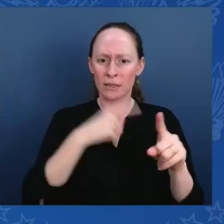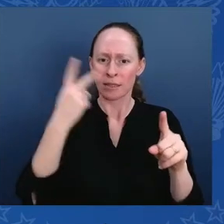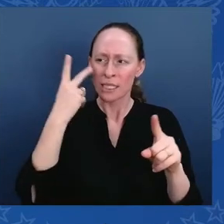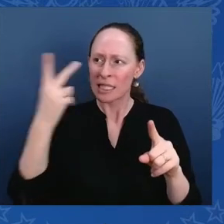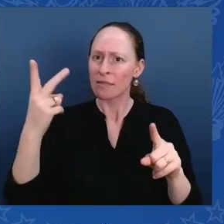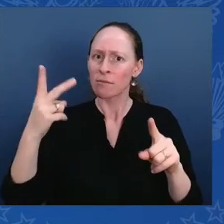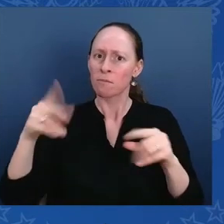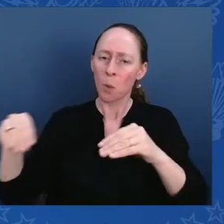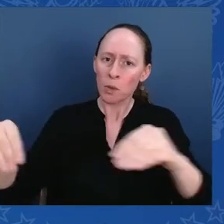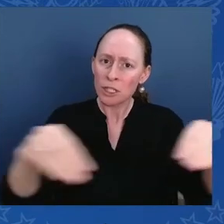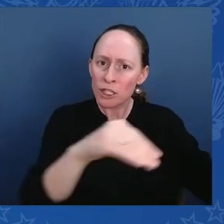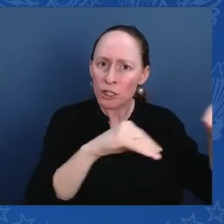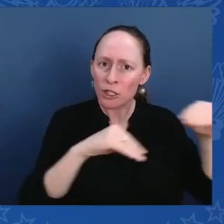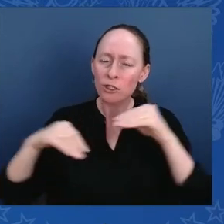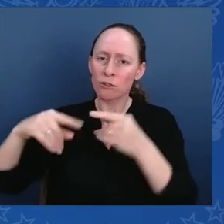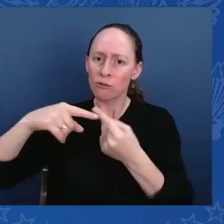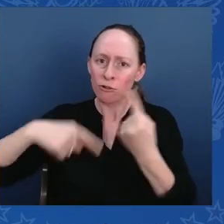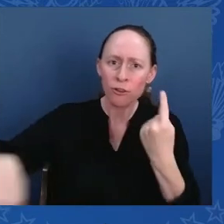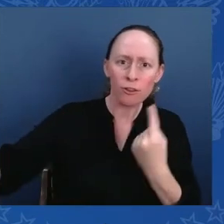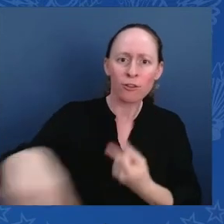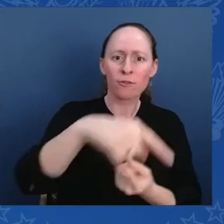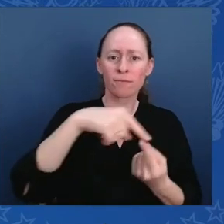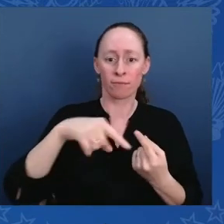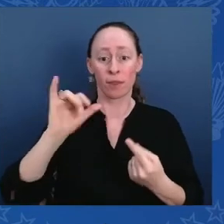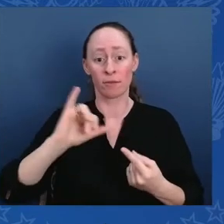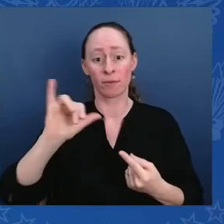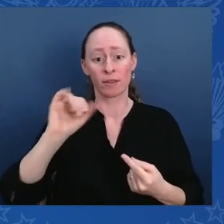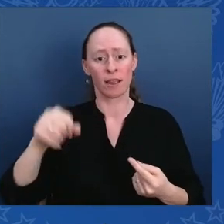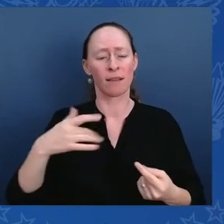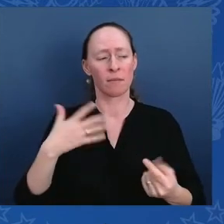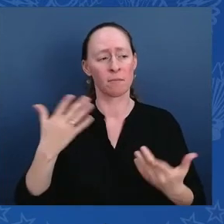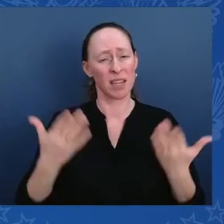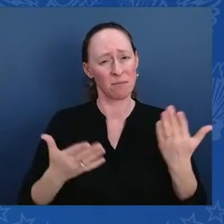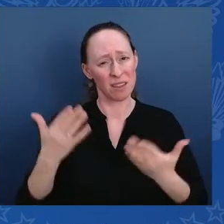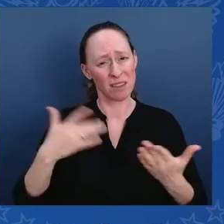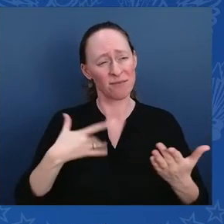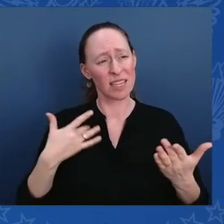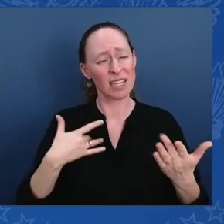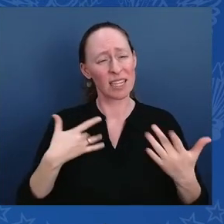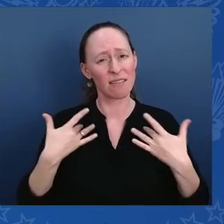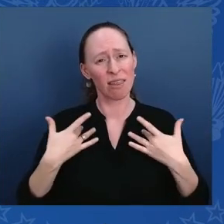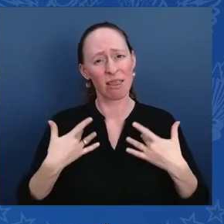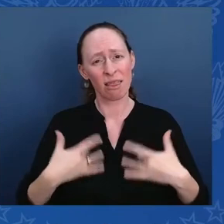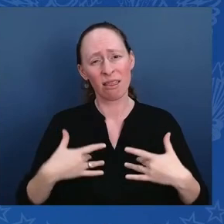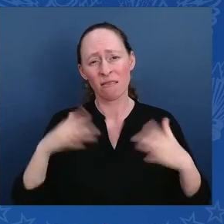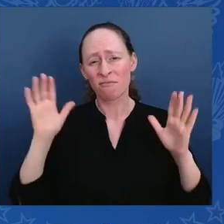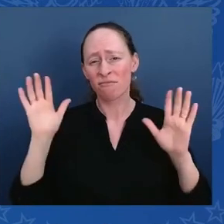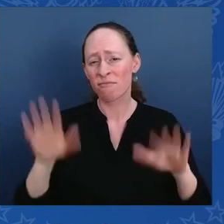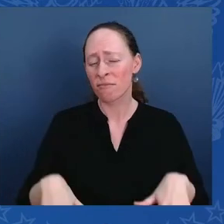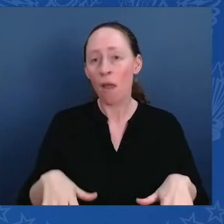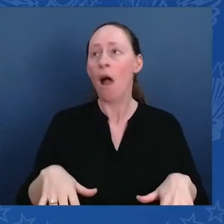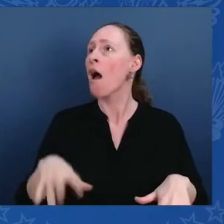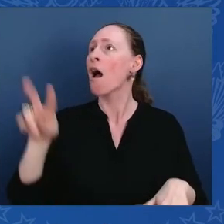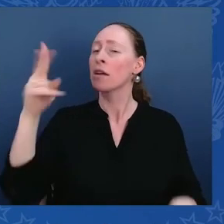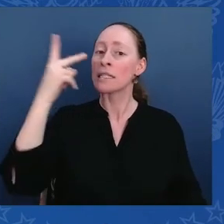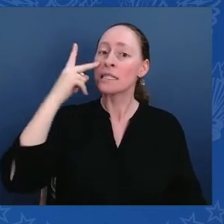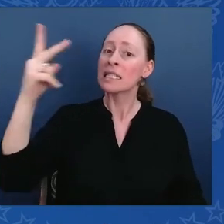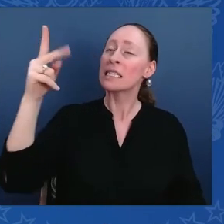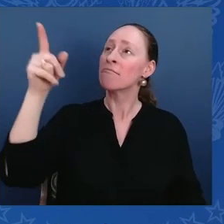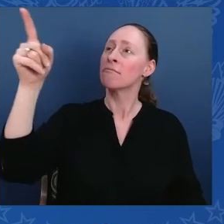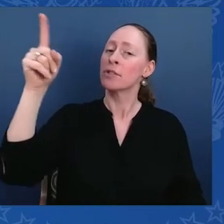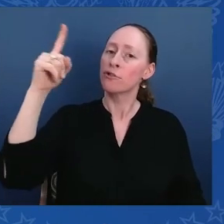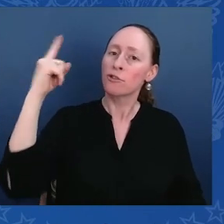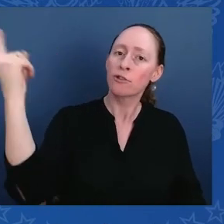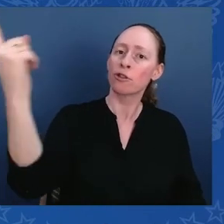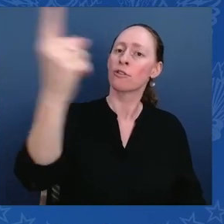bury our heads in the sand and not see the eagles circling in motion, their wings catching the light. But